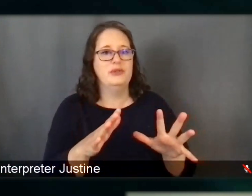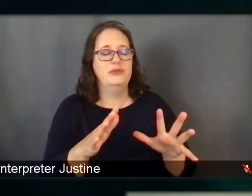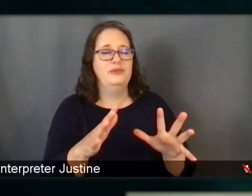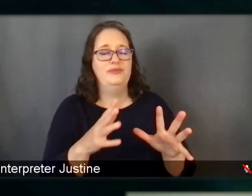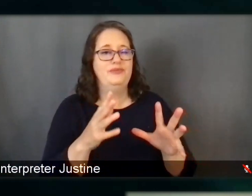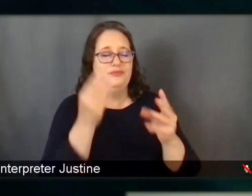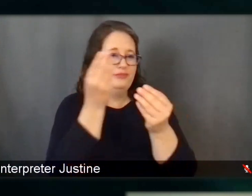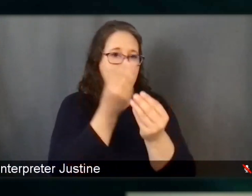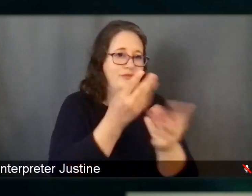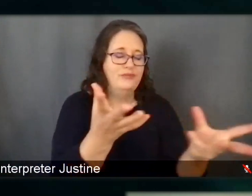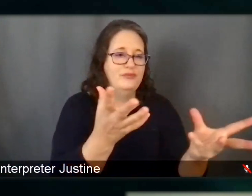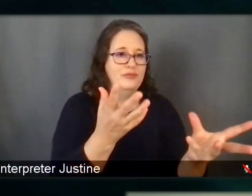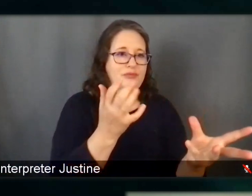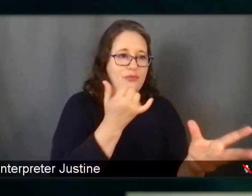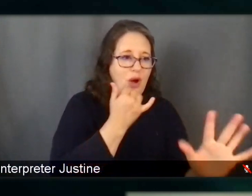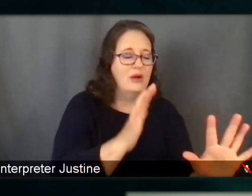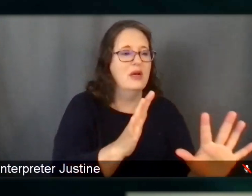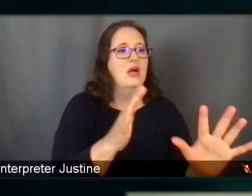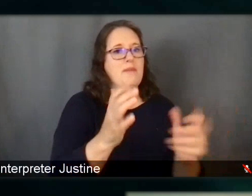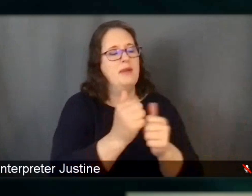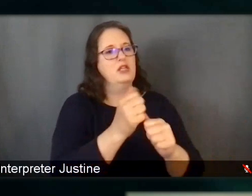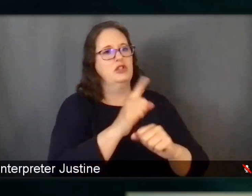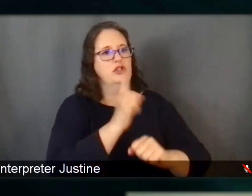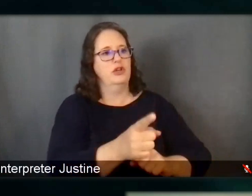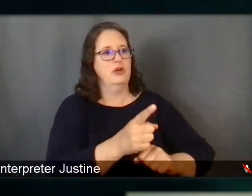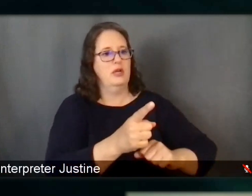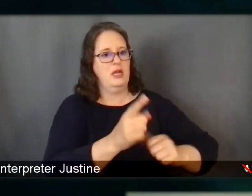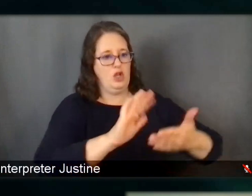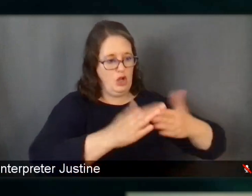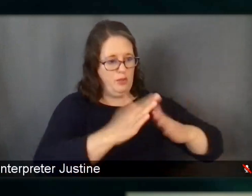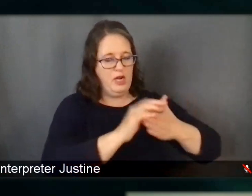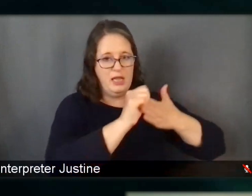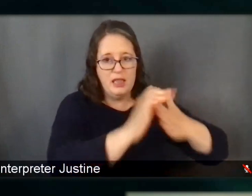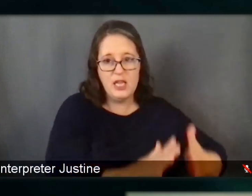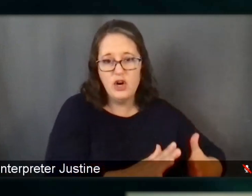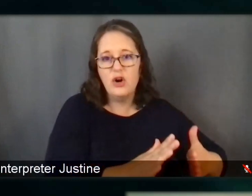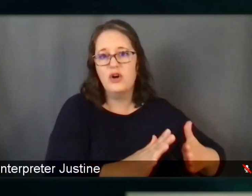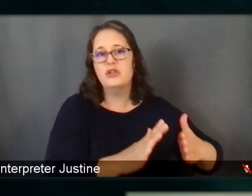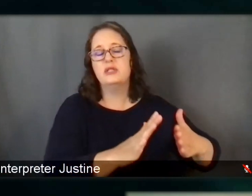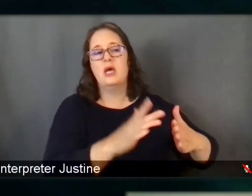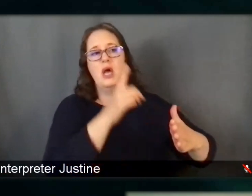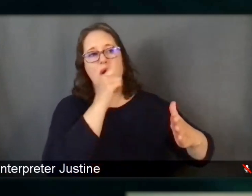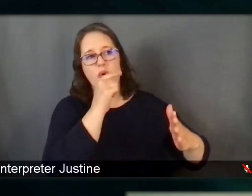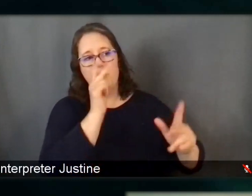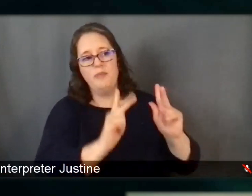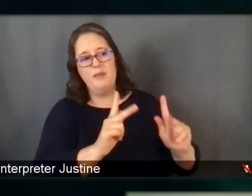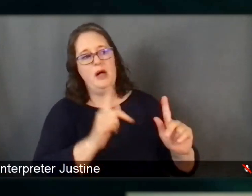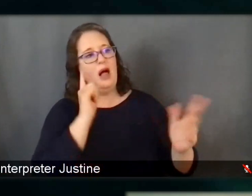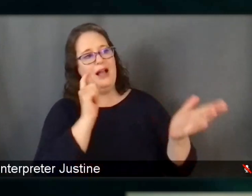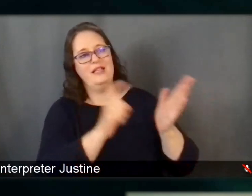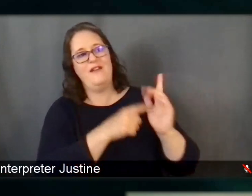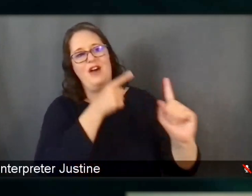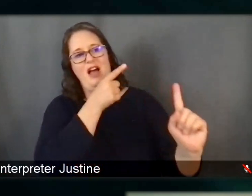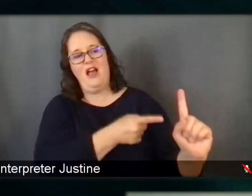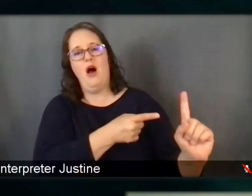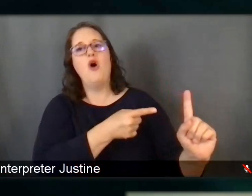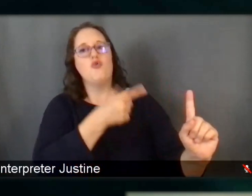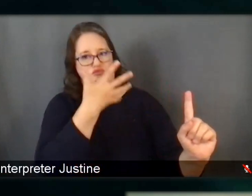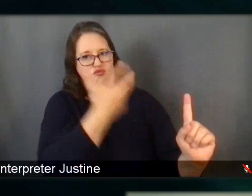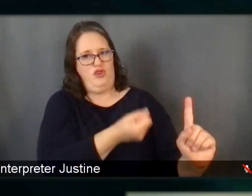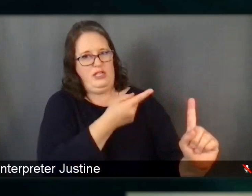about, but, but also ensuring that community leaders and members that people can identify, we call those people trusted voices